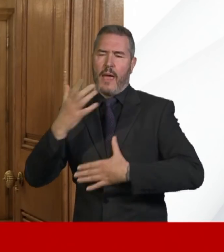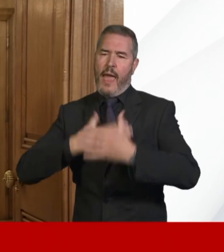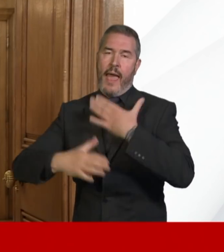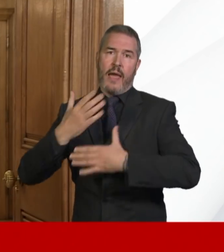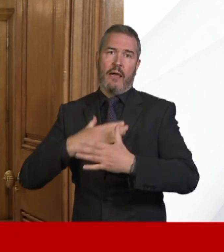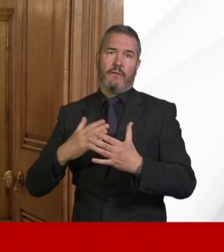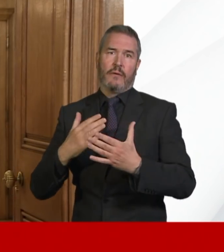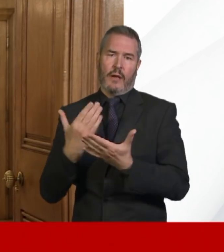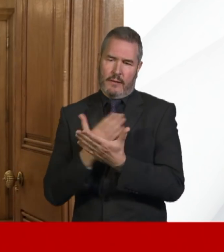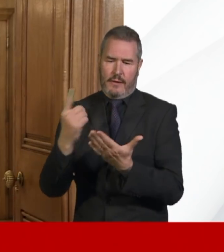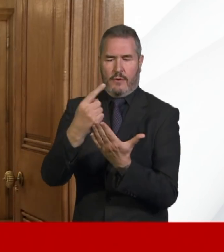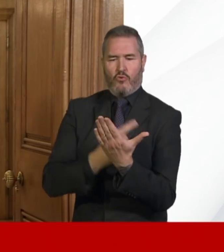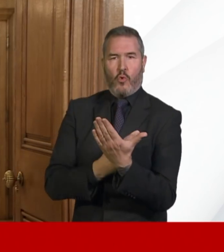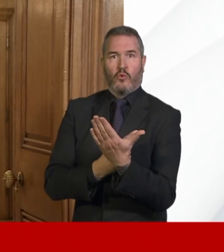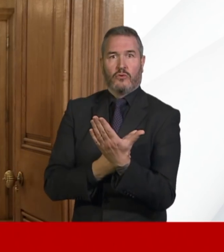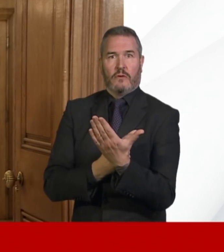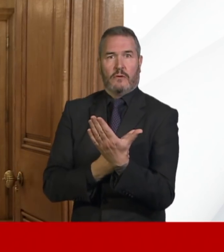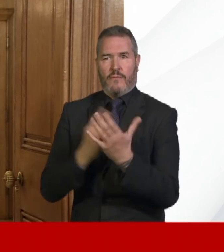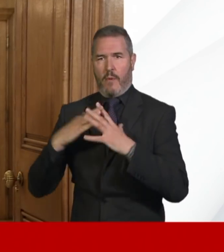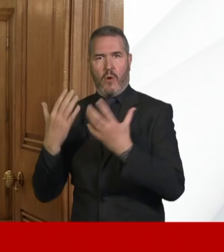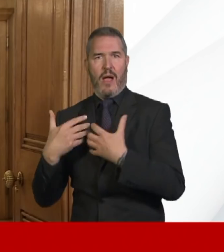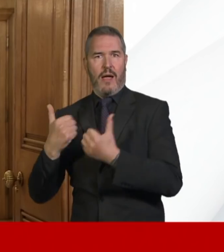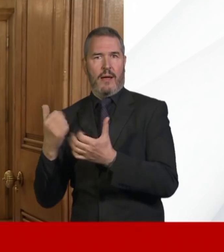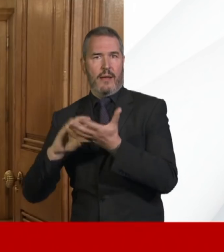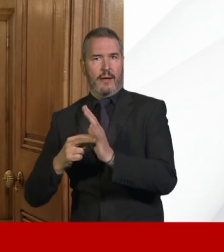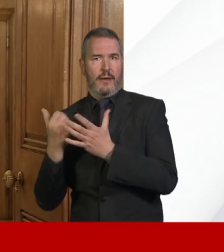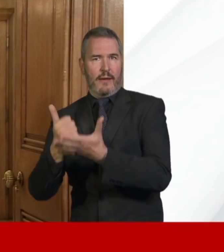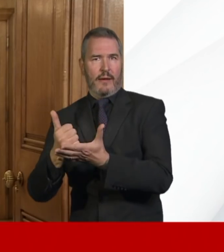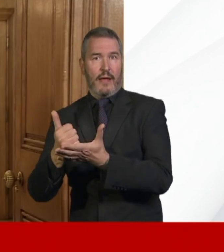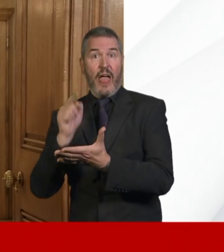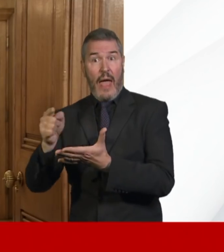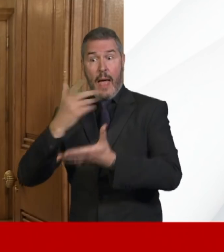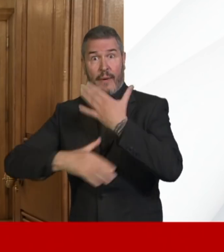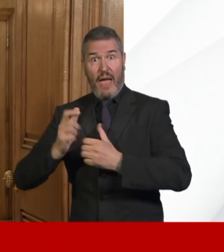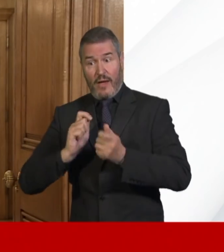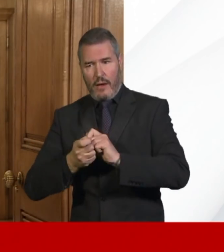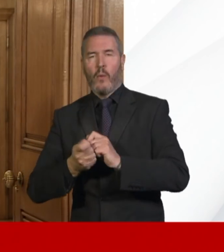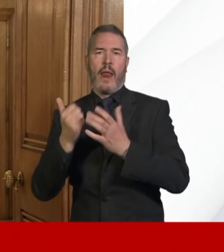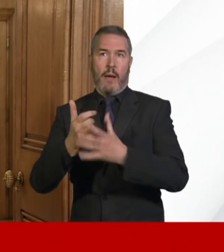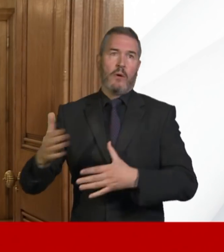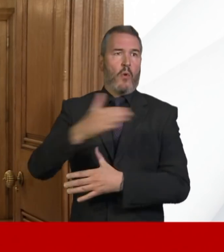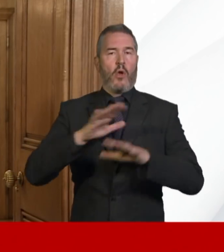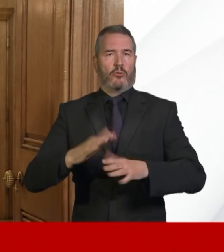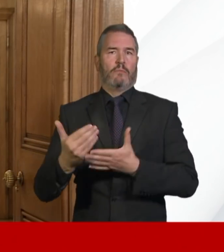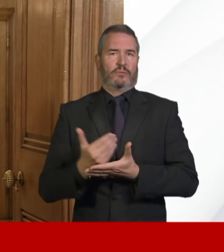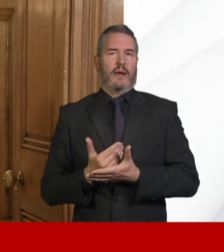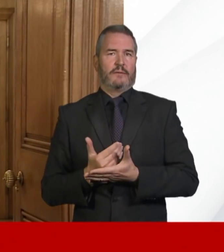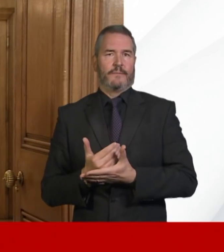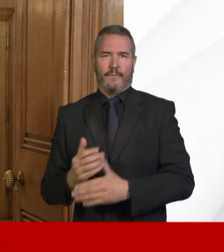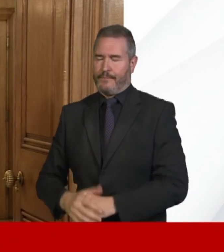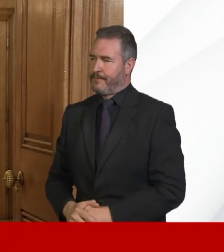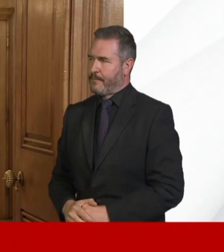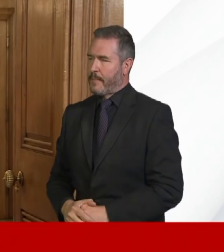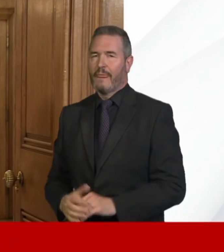whilst you're there as well. So that together, we can protect the country and begin to turn the tide. Now, I'll come now to the